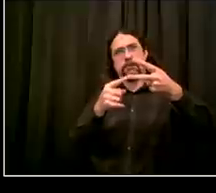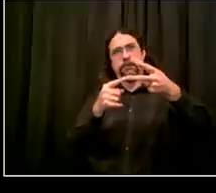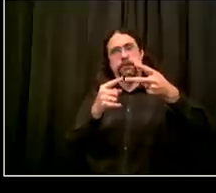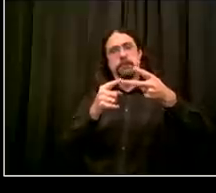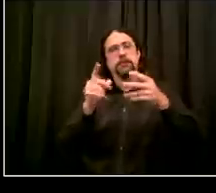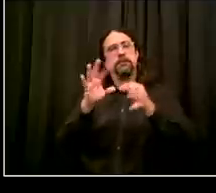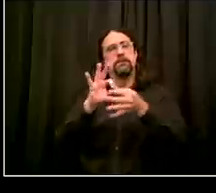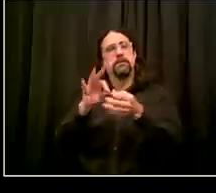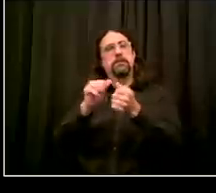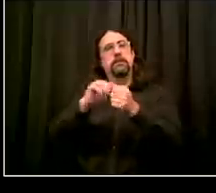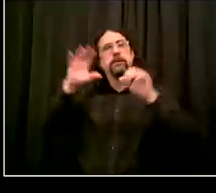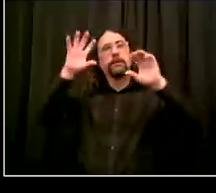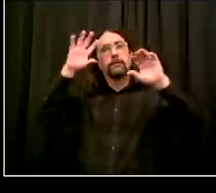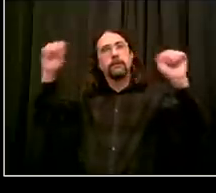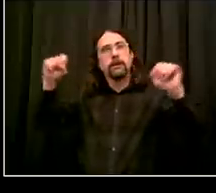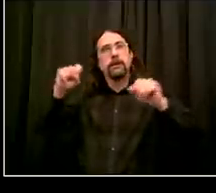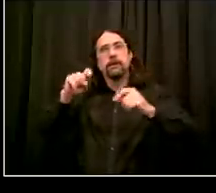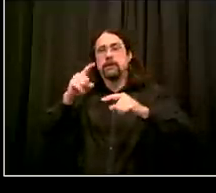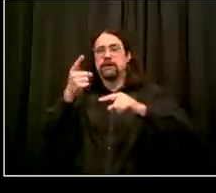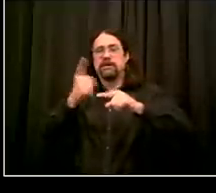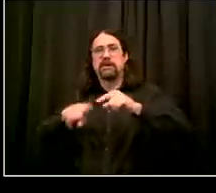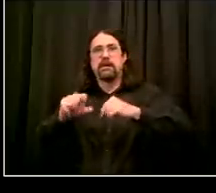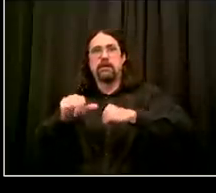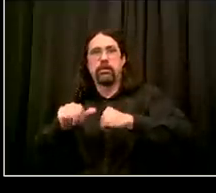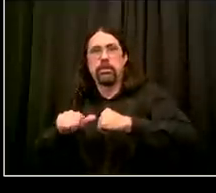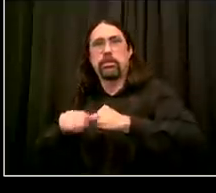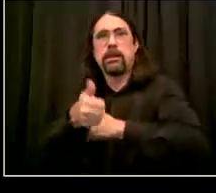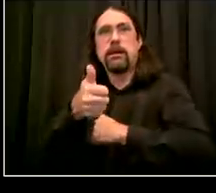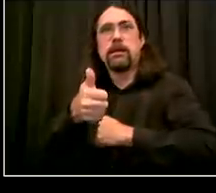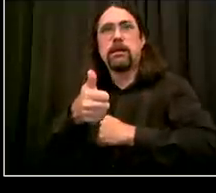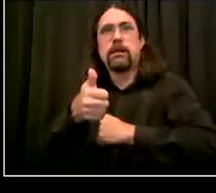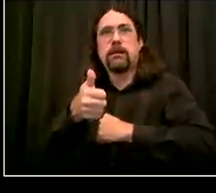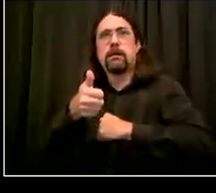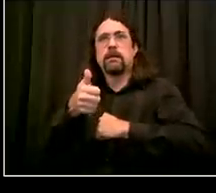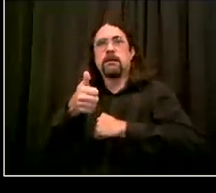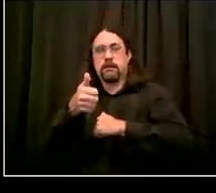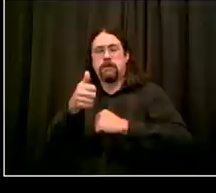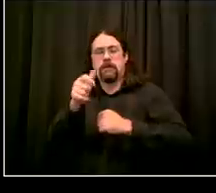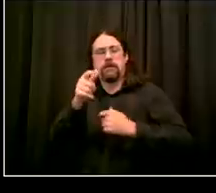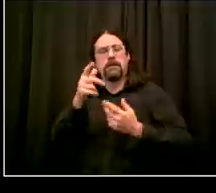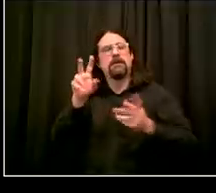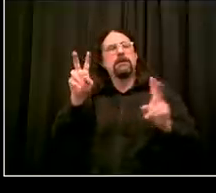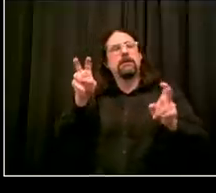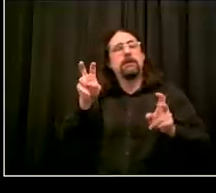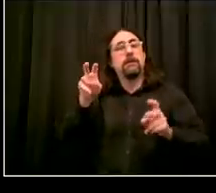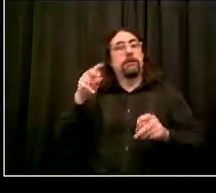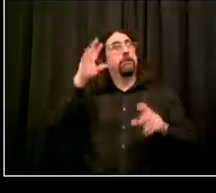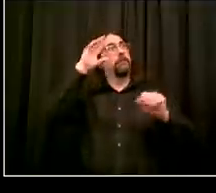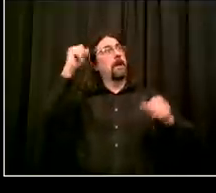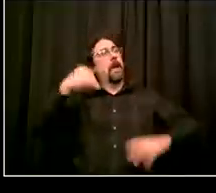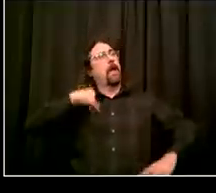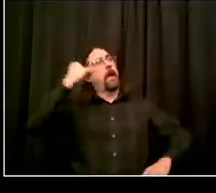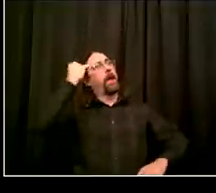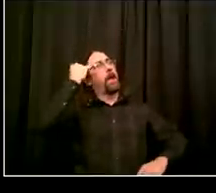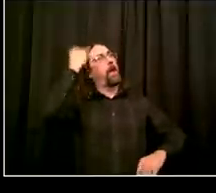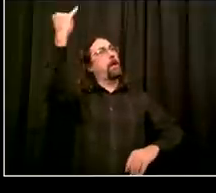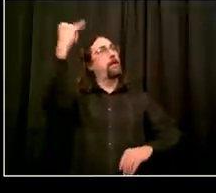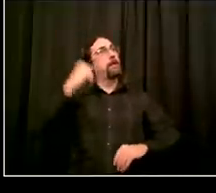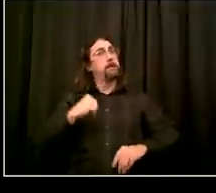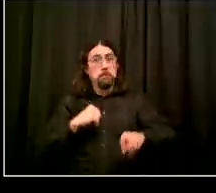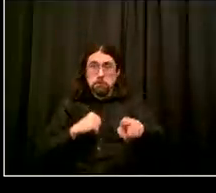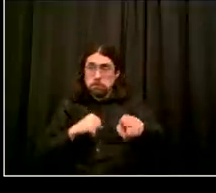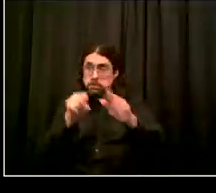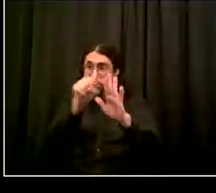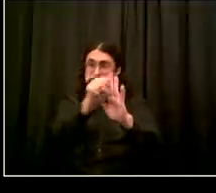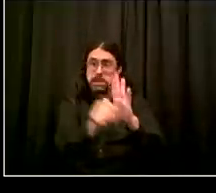out of the way and clearly trench upon the discretion that the mayor that the police commissioner have to govern